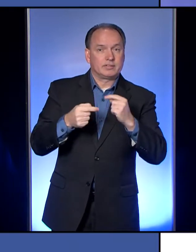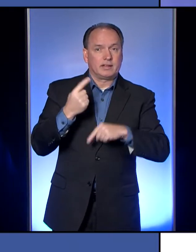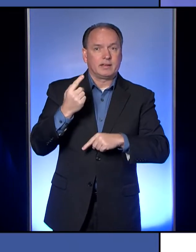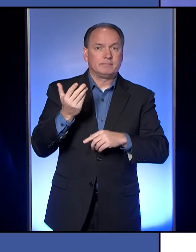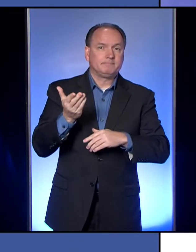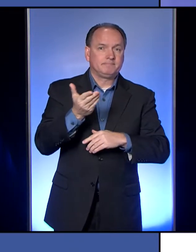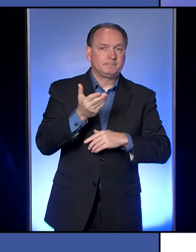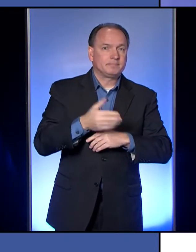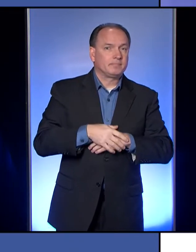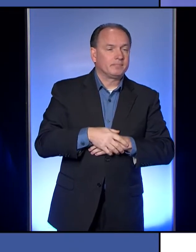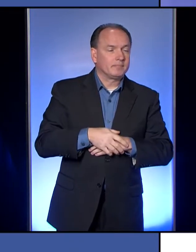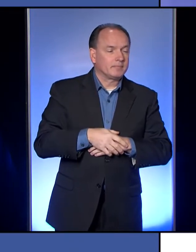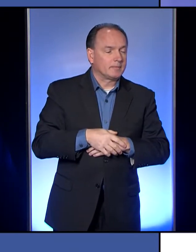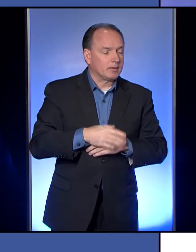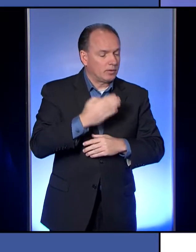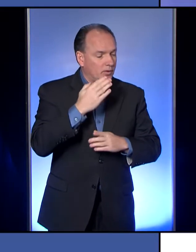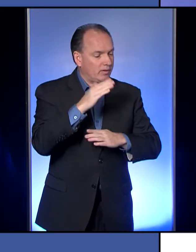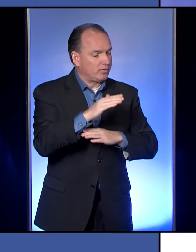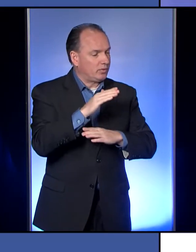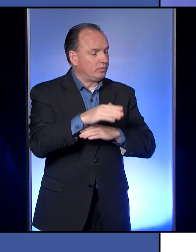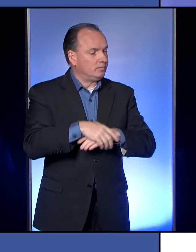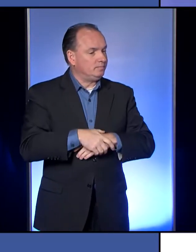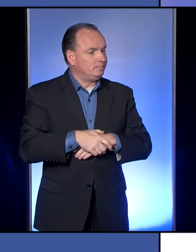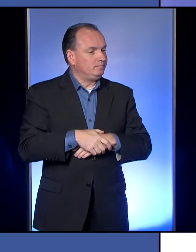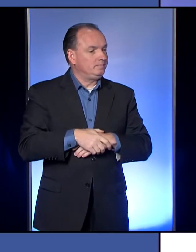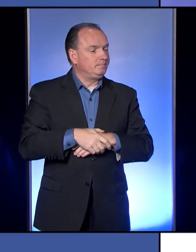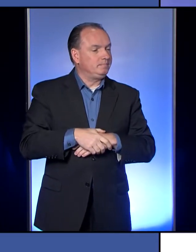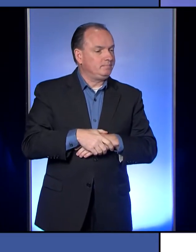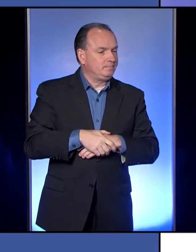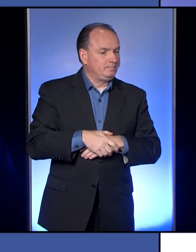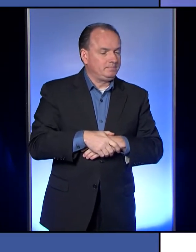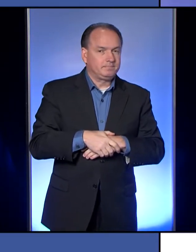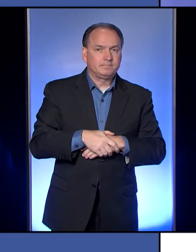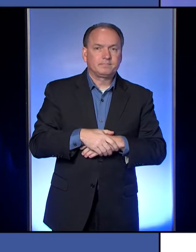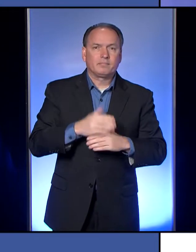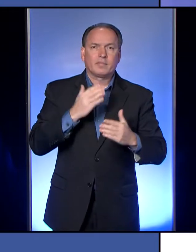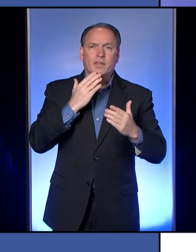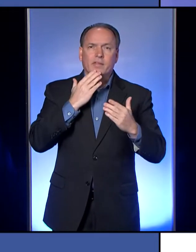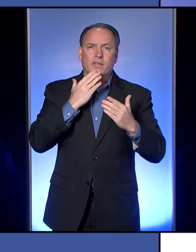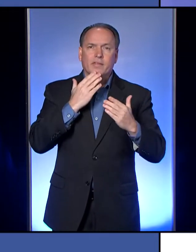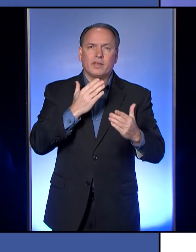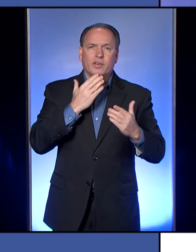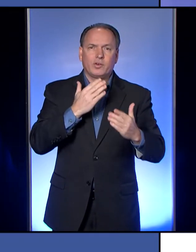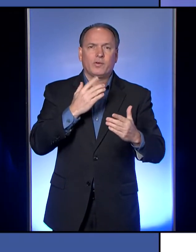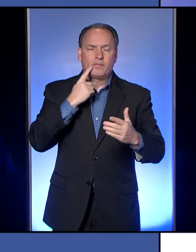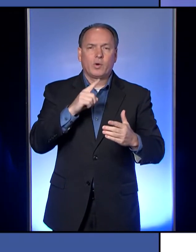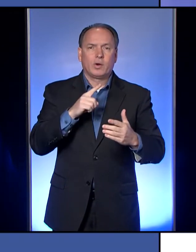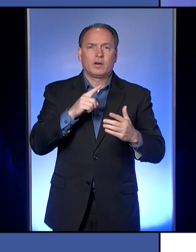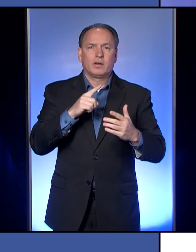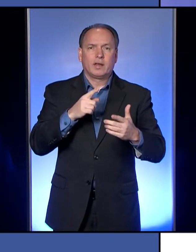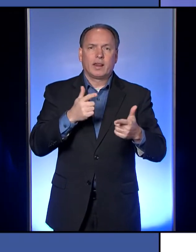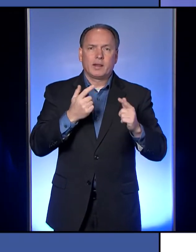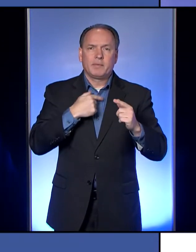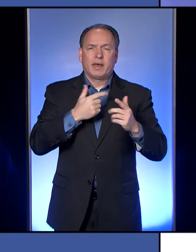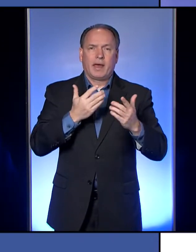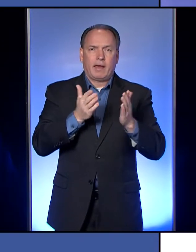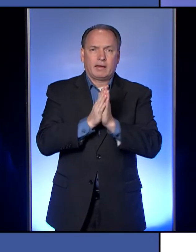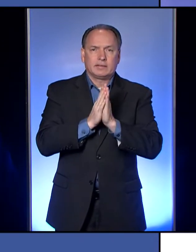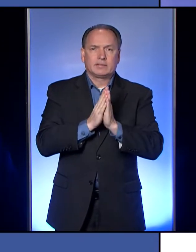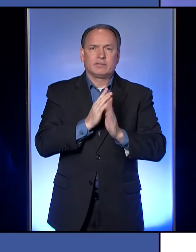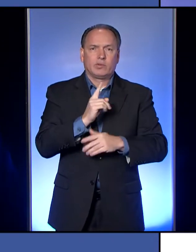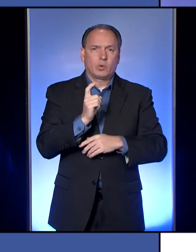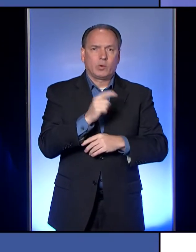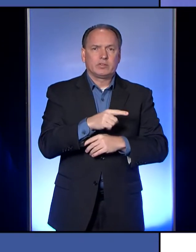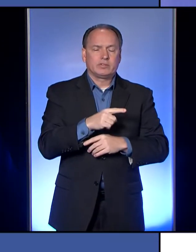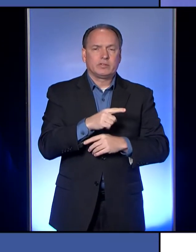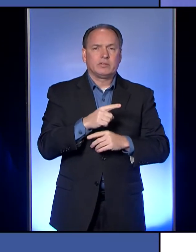Yes. Good afternoon, Kathy. It's Joel Natale. Thanks for the, let me ask a question here. This is from